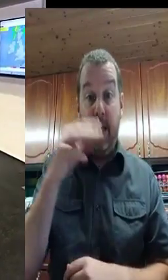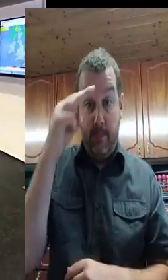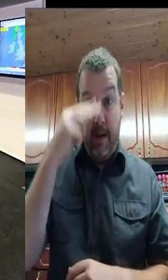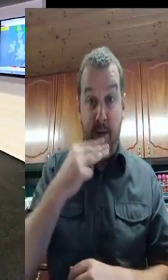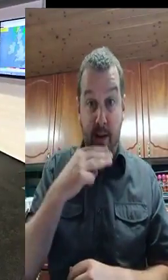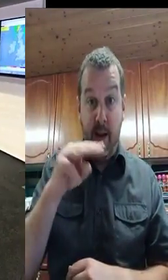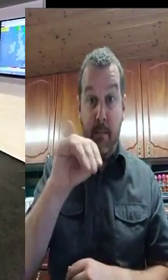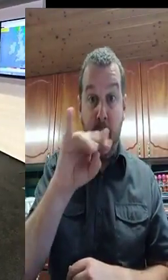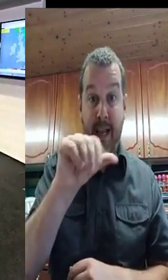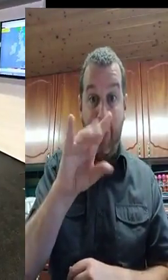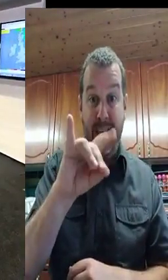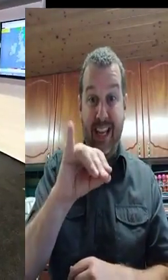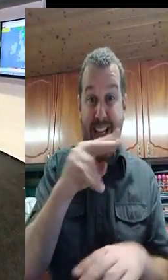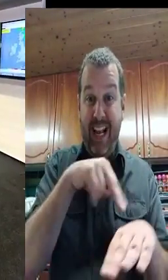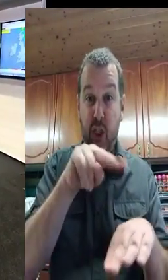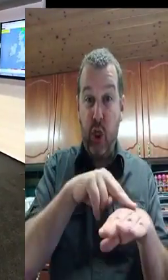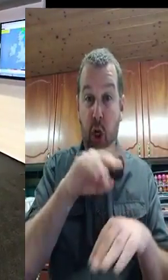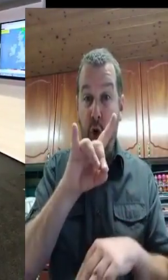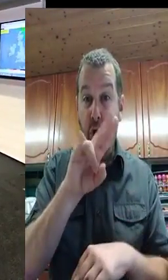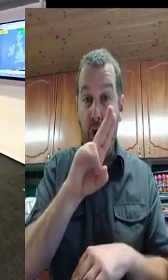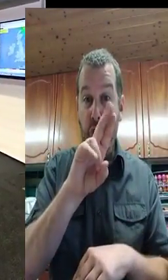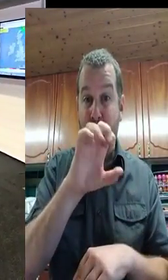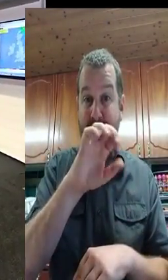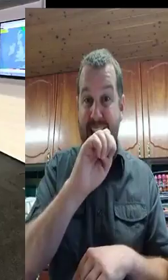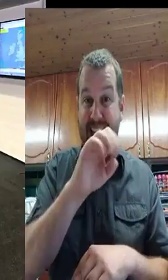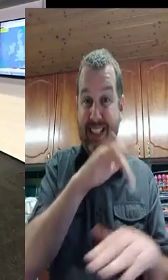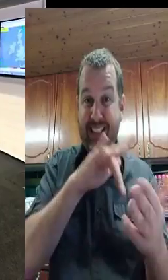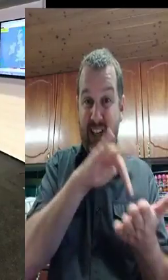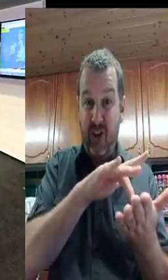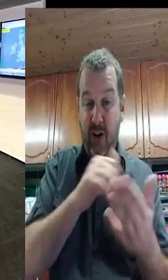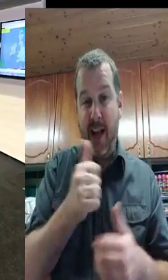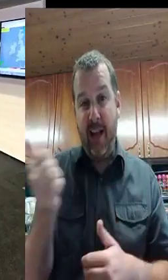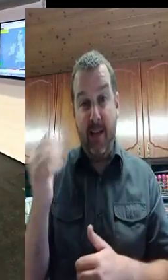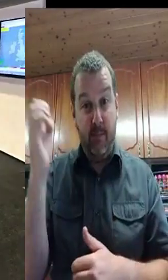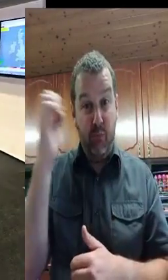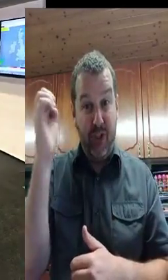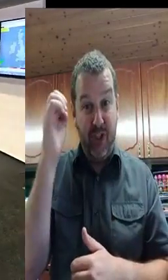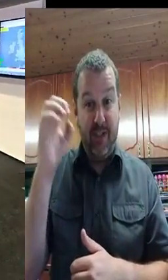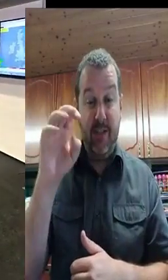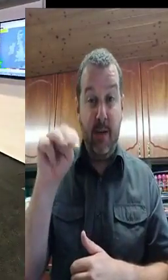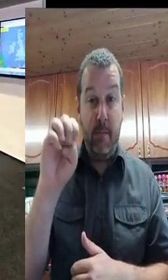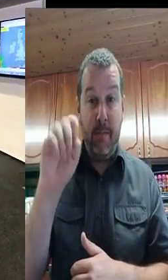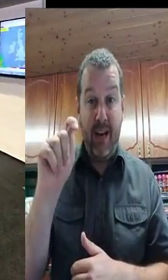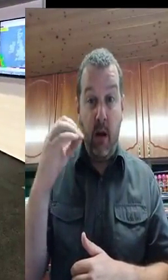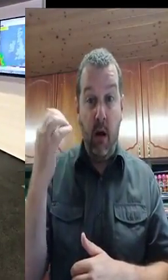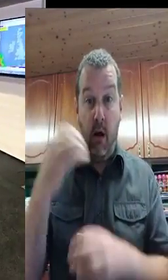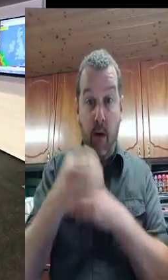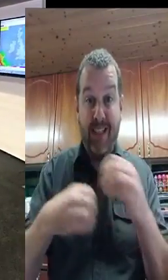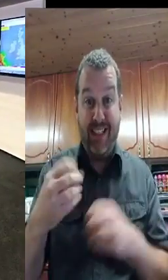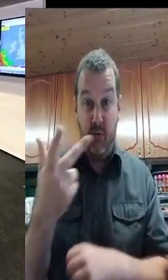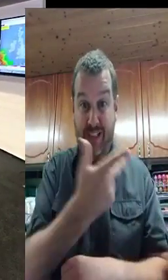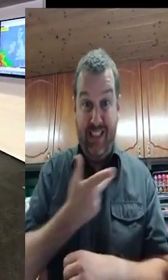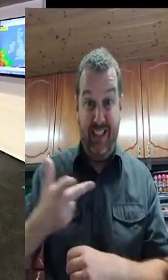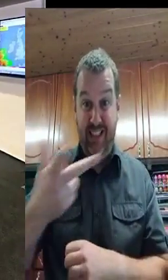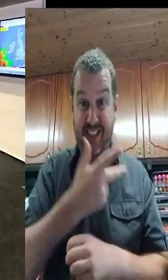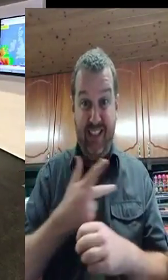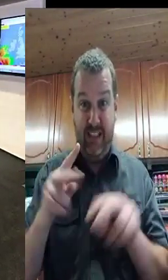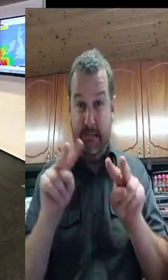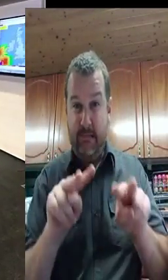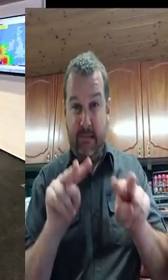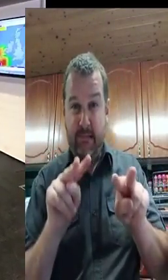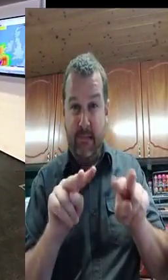scientific monitoring of these hurricanes in 1851. So, it's tracking just past the Azores at the moment,